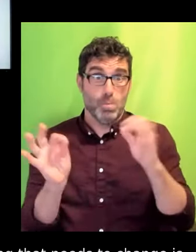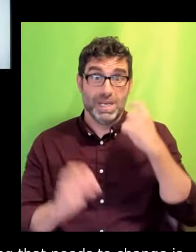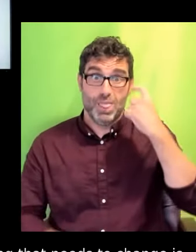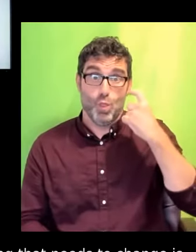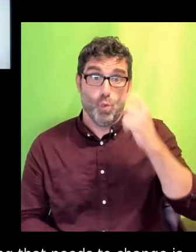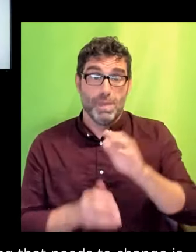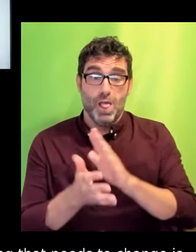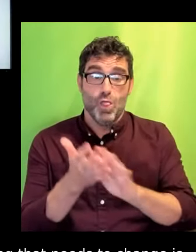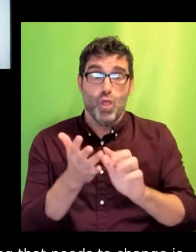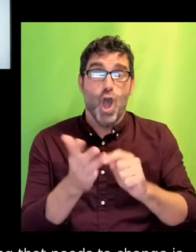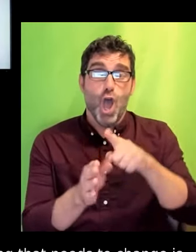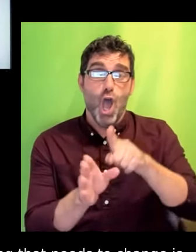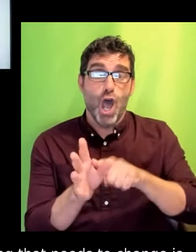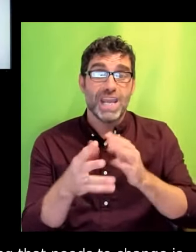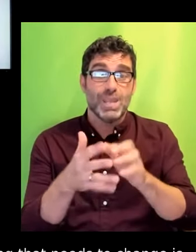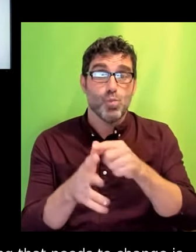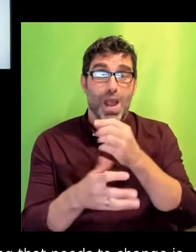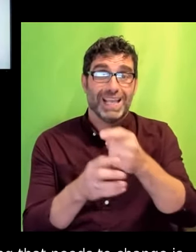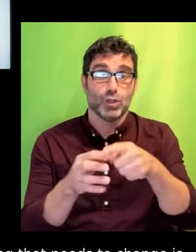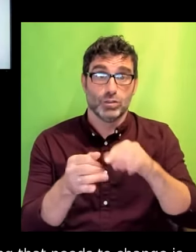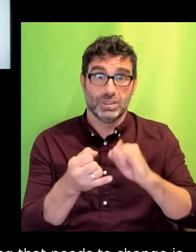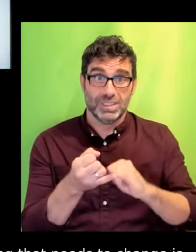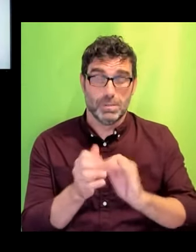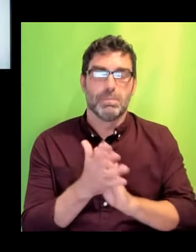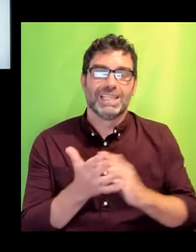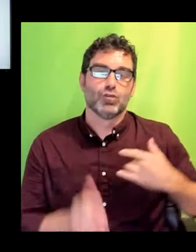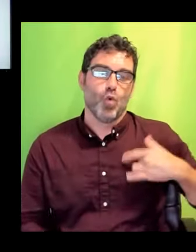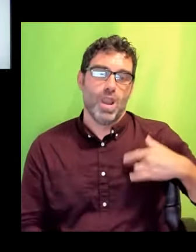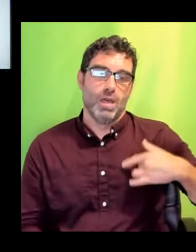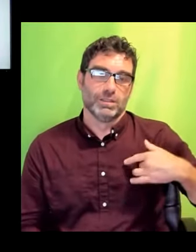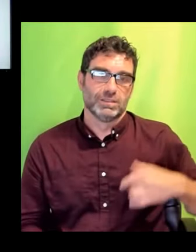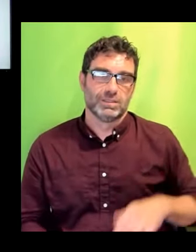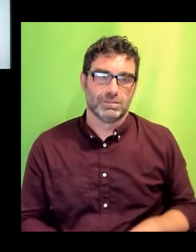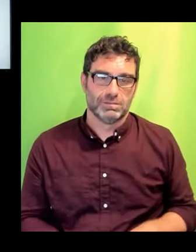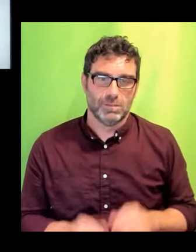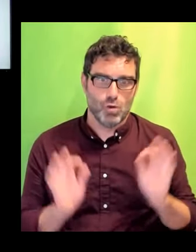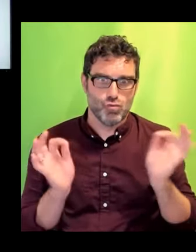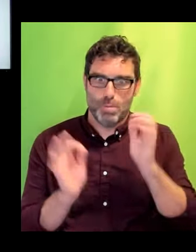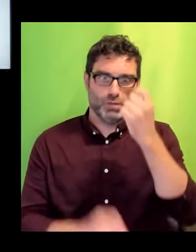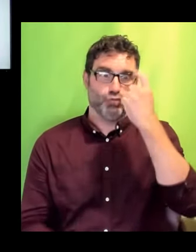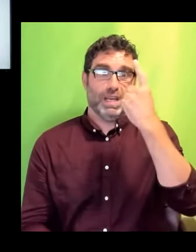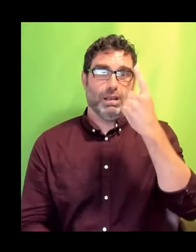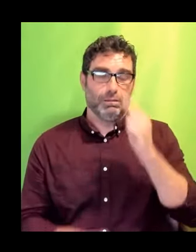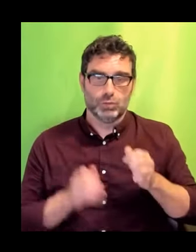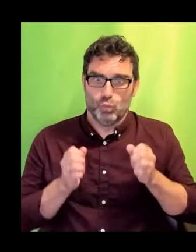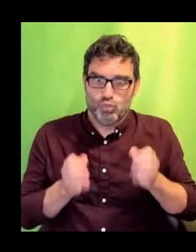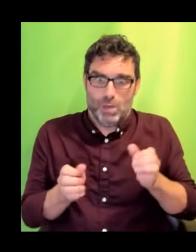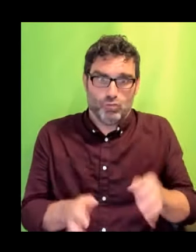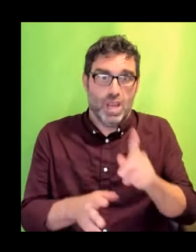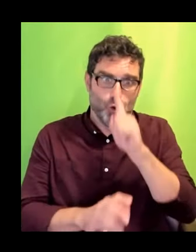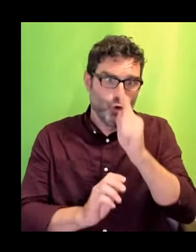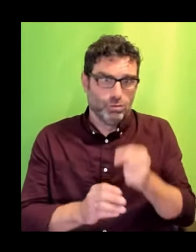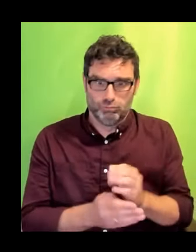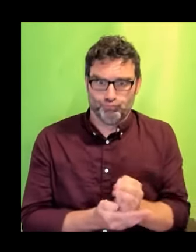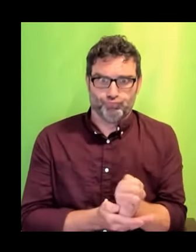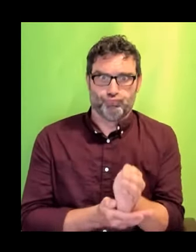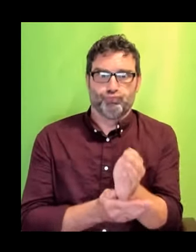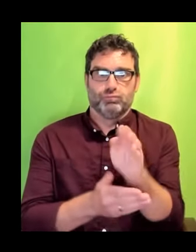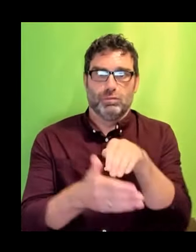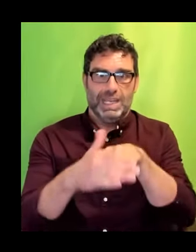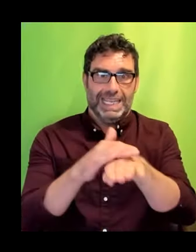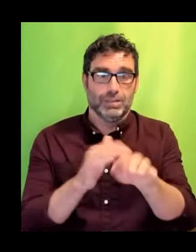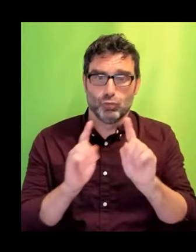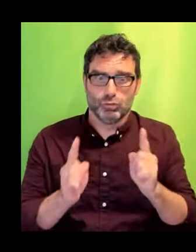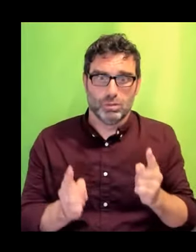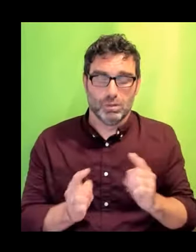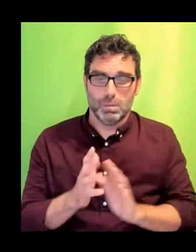and tv, honey wagons means toilets, were inaccessible to wheelchairs. Which means that when they need the toilet they have to